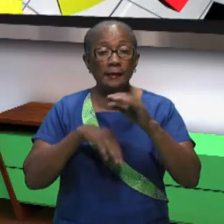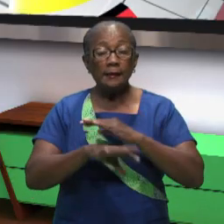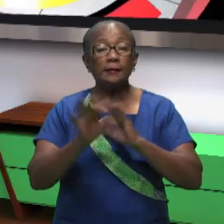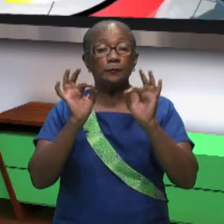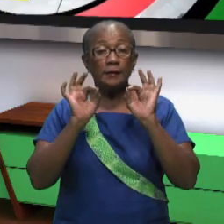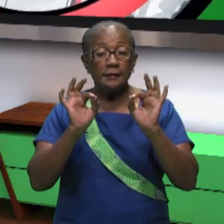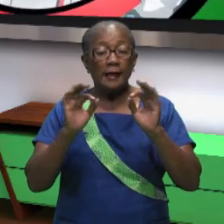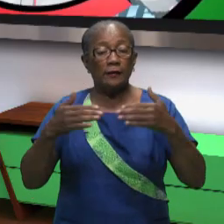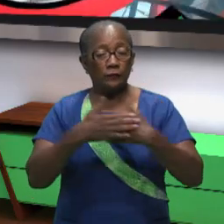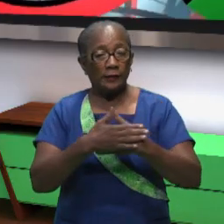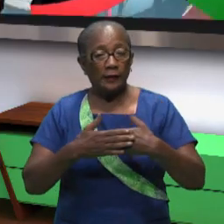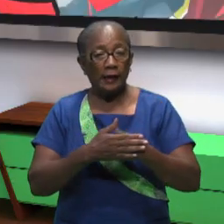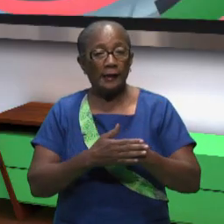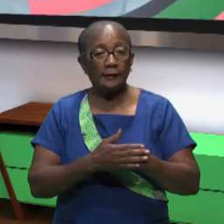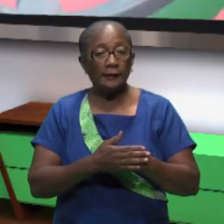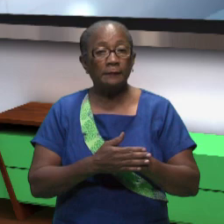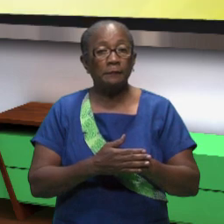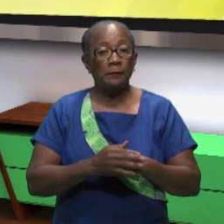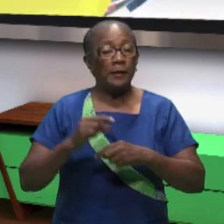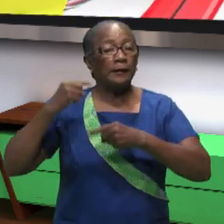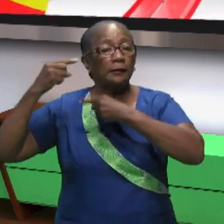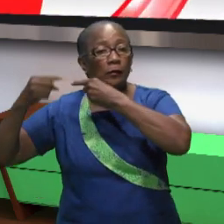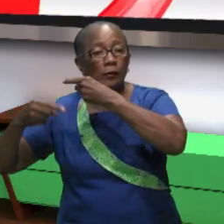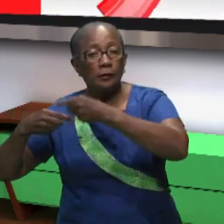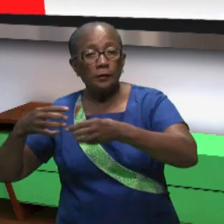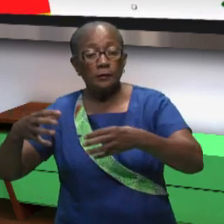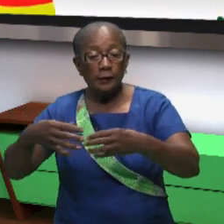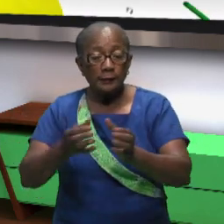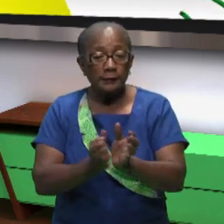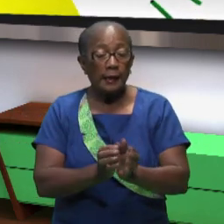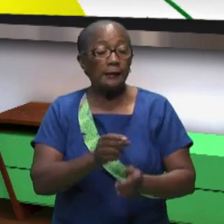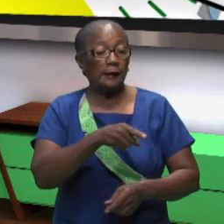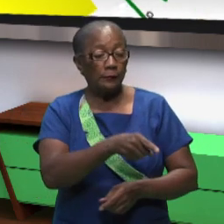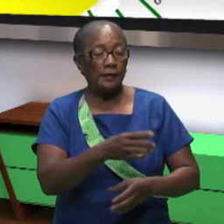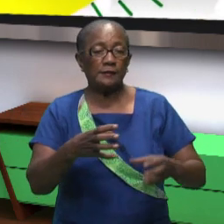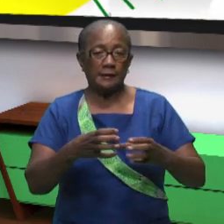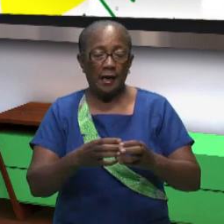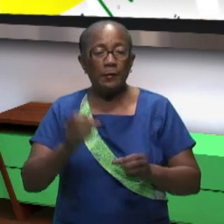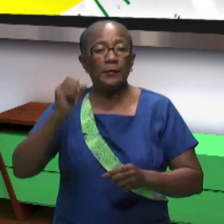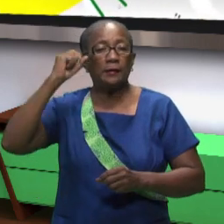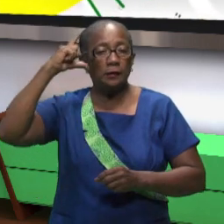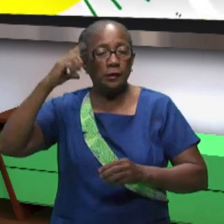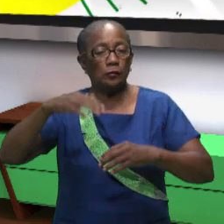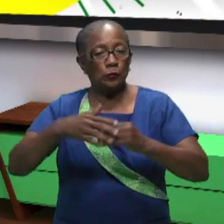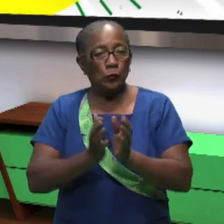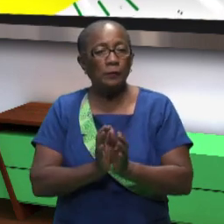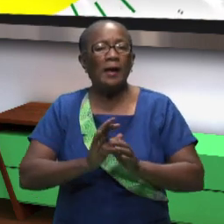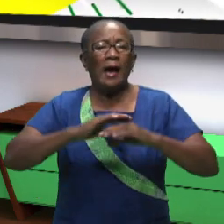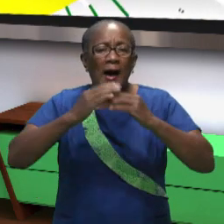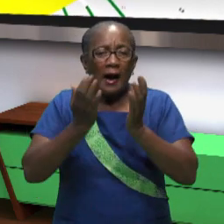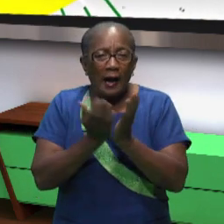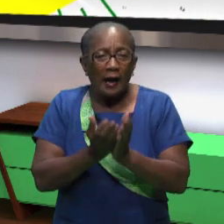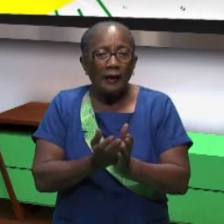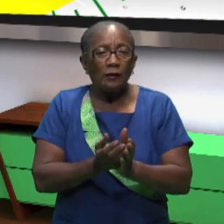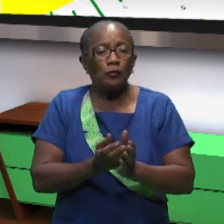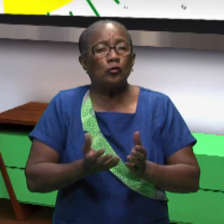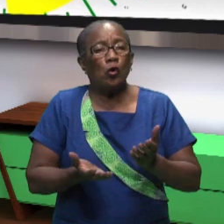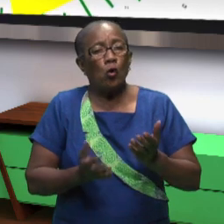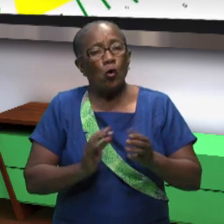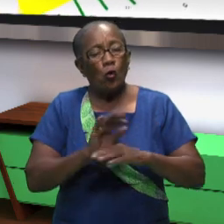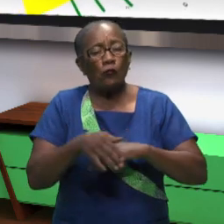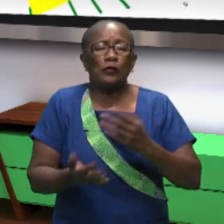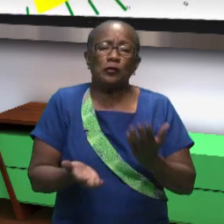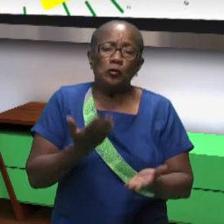tribal meeting or so-called krutu with the traditional authority ramaddin explained any doubt about the injection